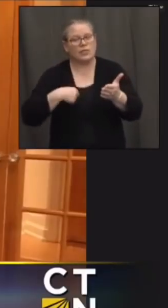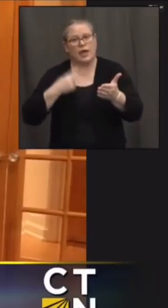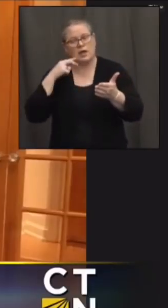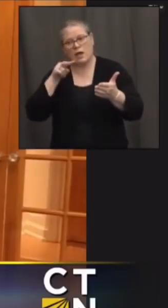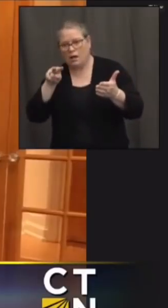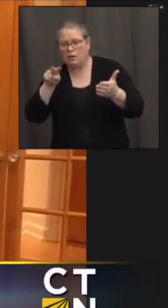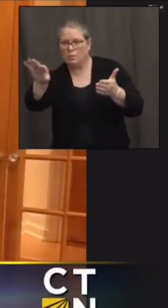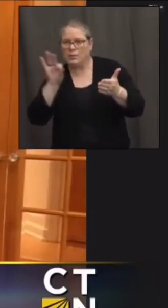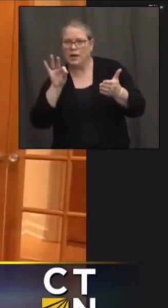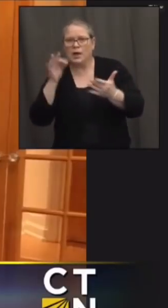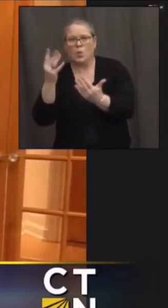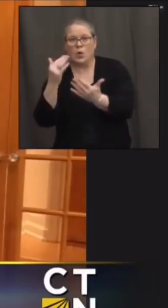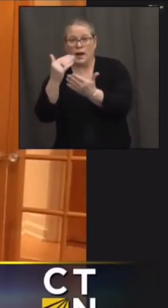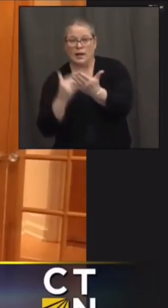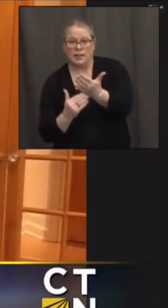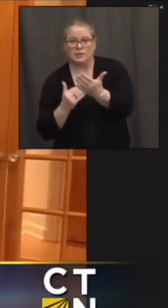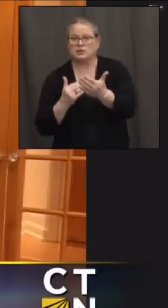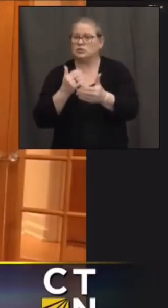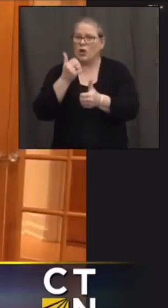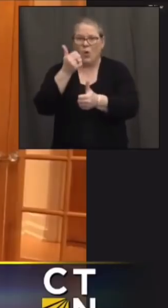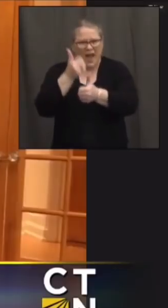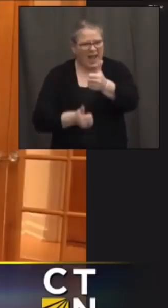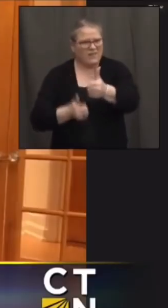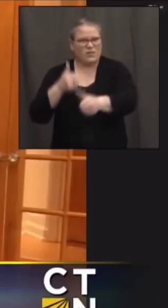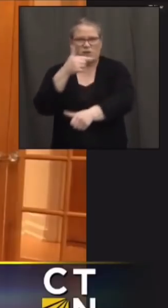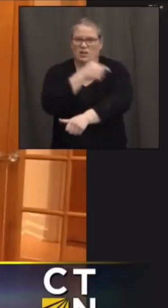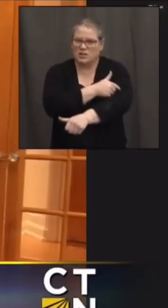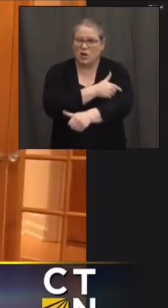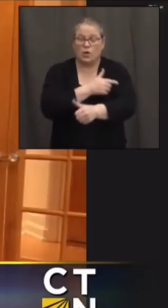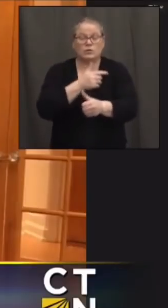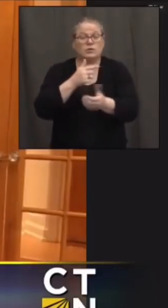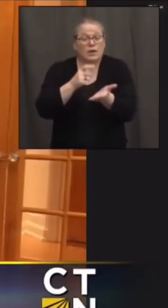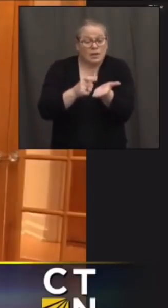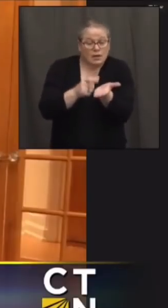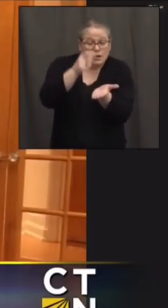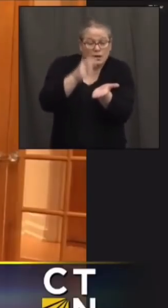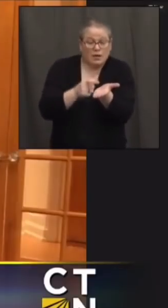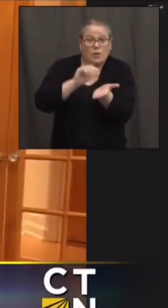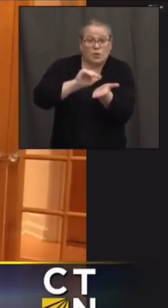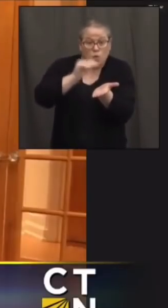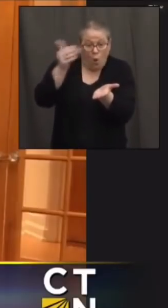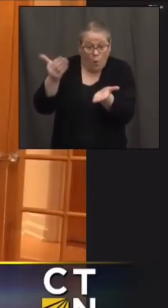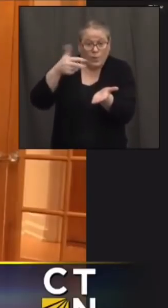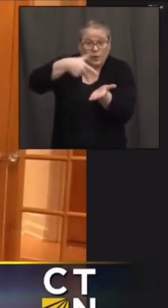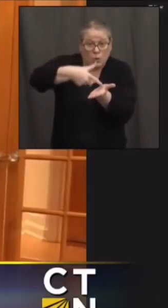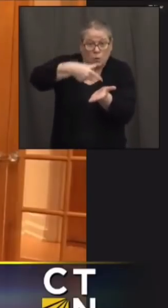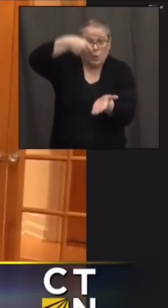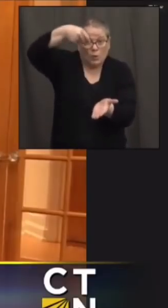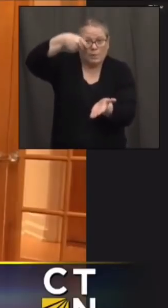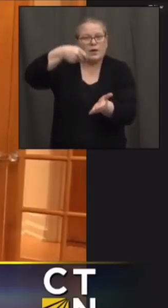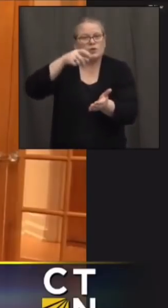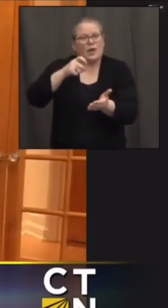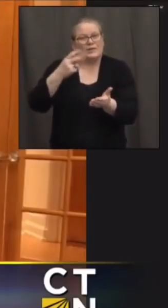using every dose every vial that's been opened we really have a very high importance placed on not wasting any doses